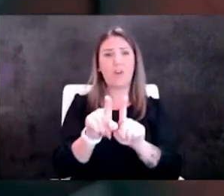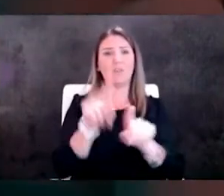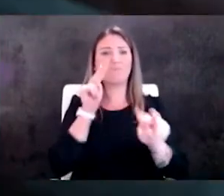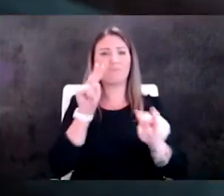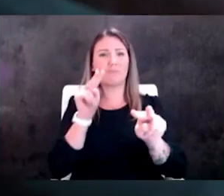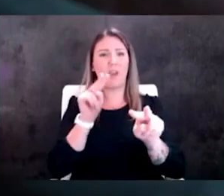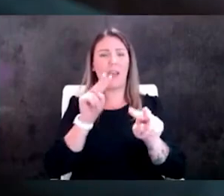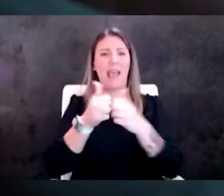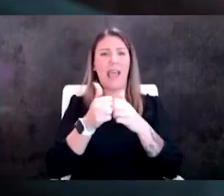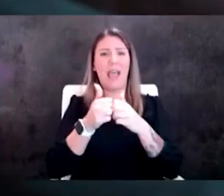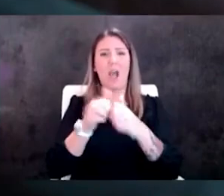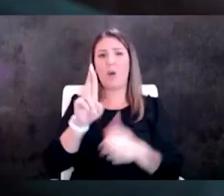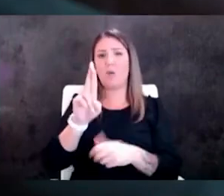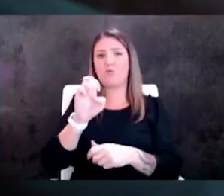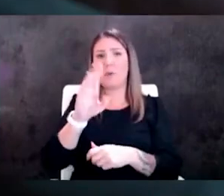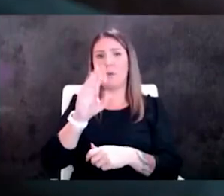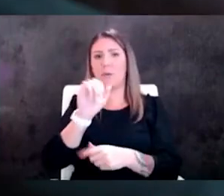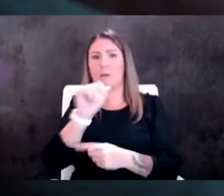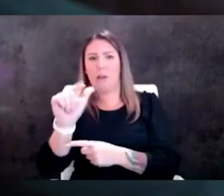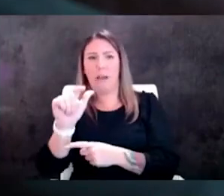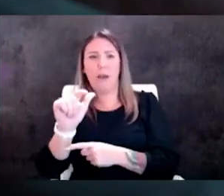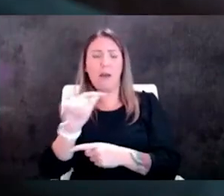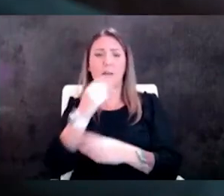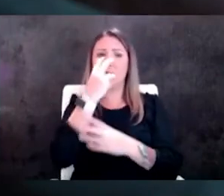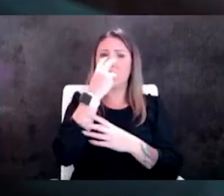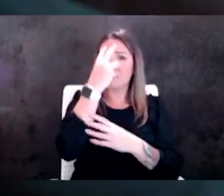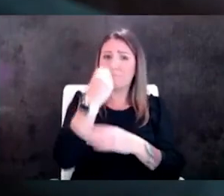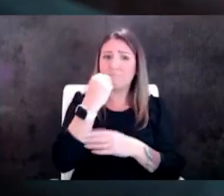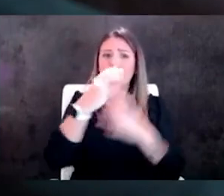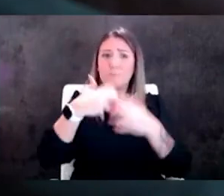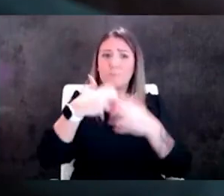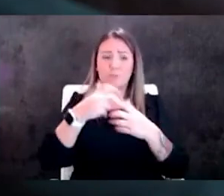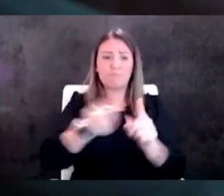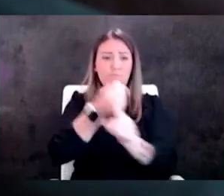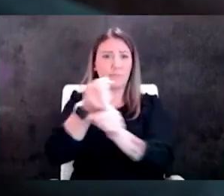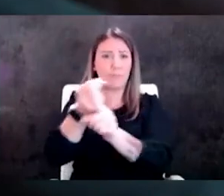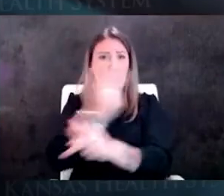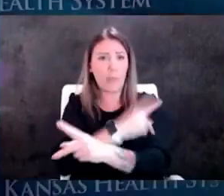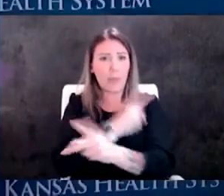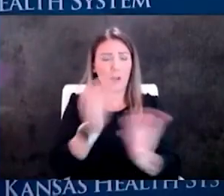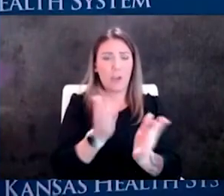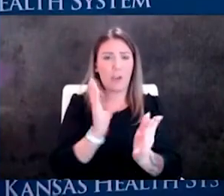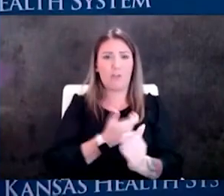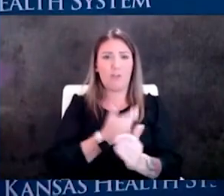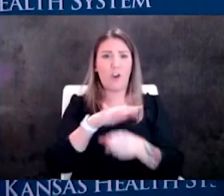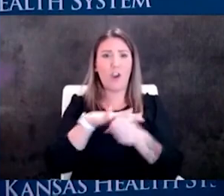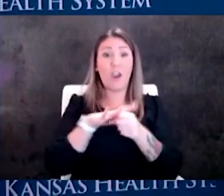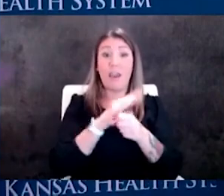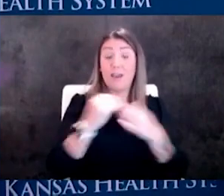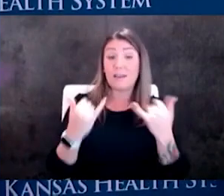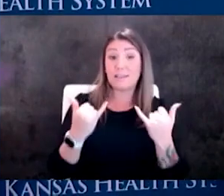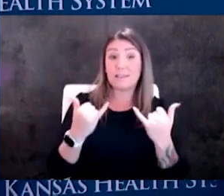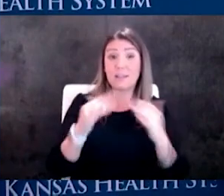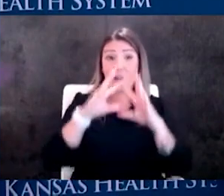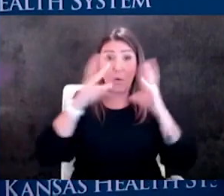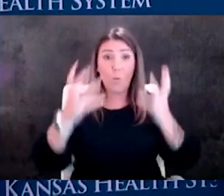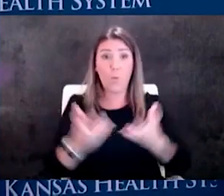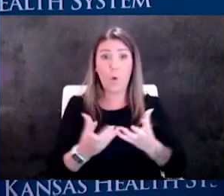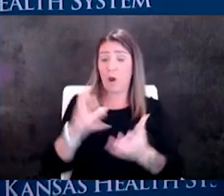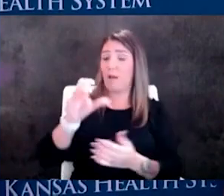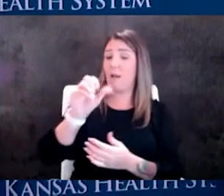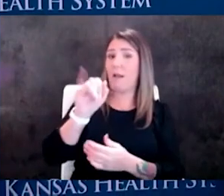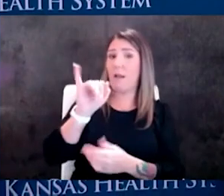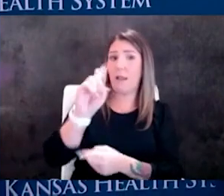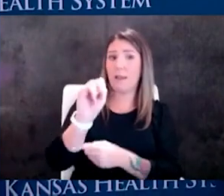involving a c-pap machine is impacting patients here in our area and today is world aids day as we head out today